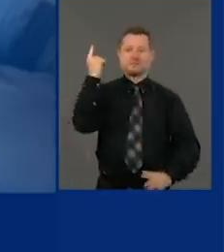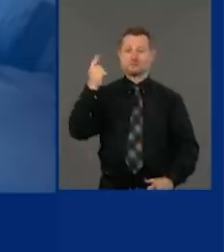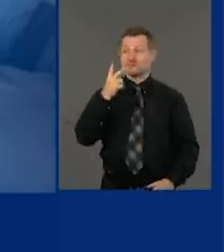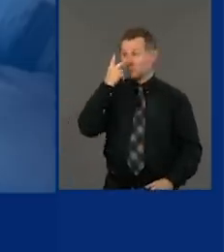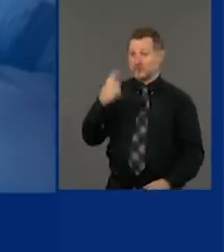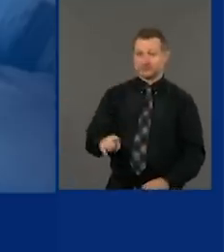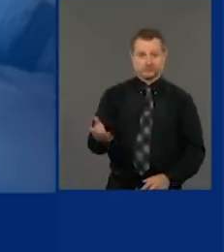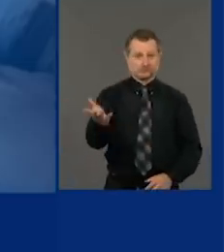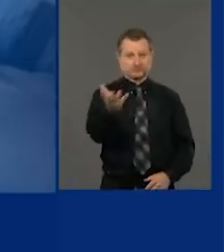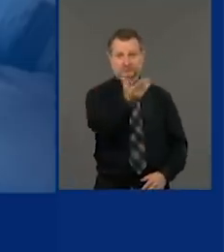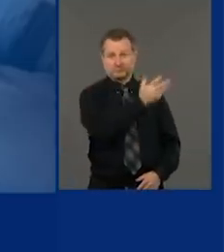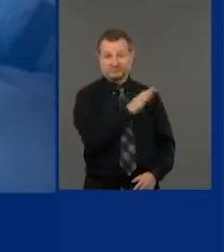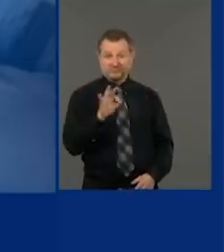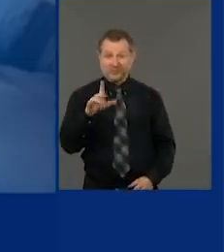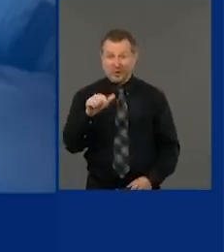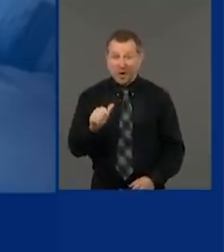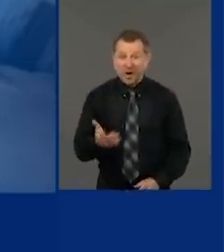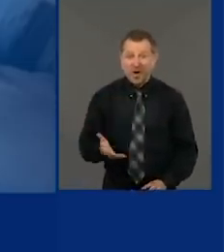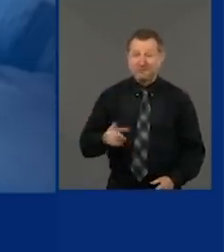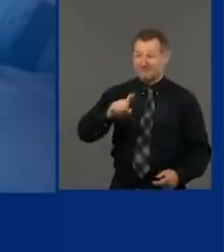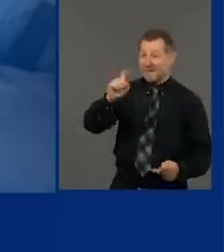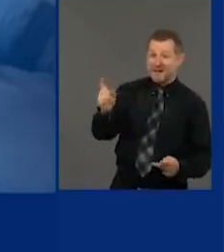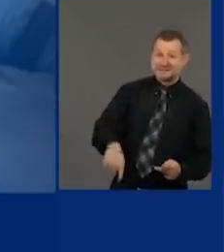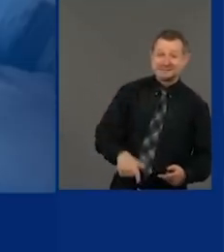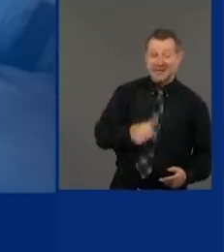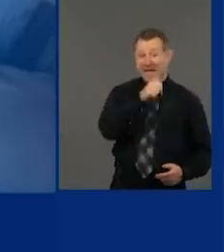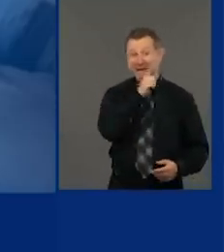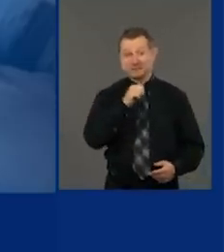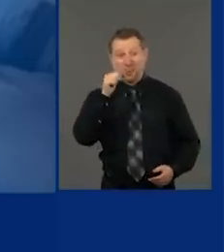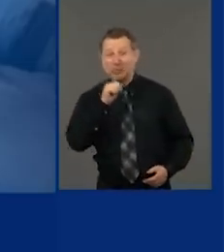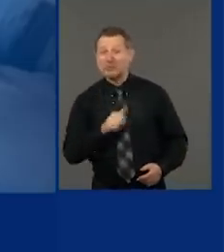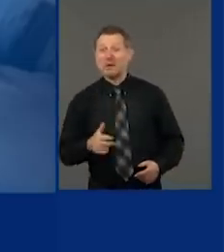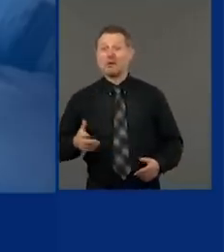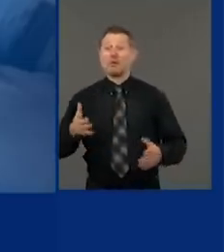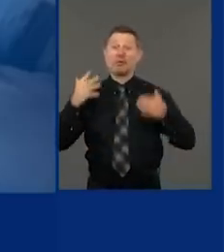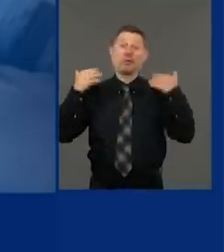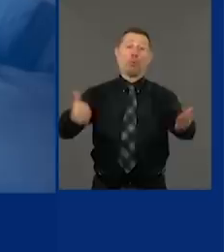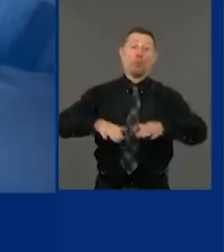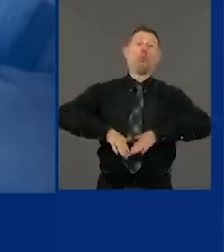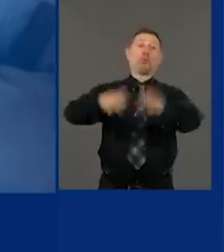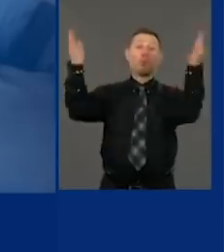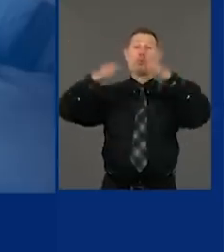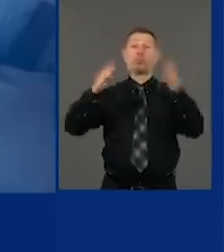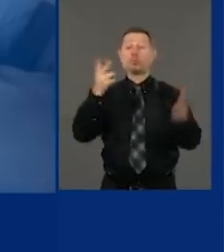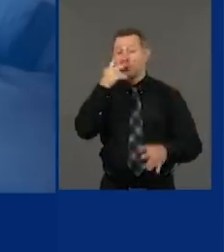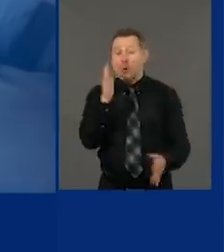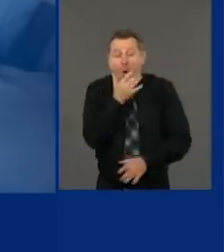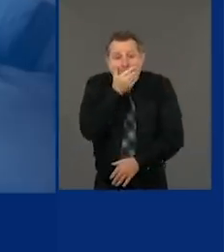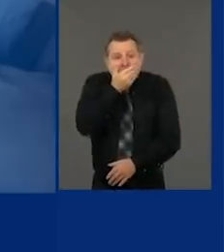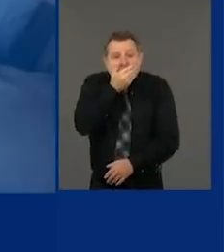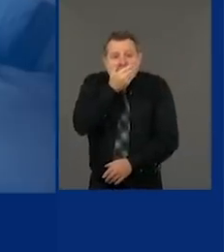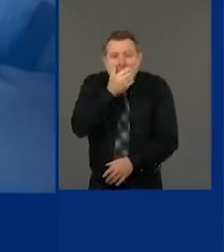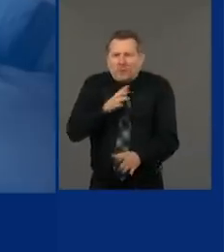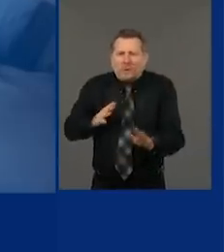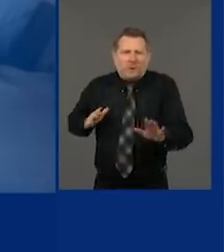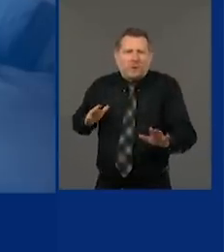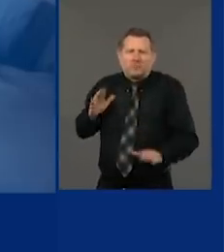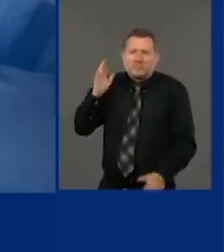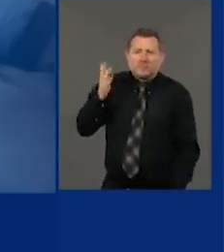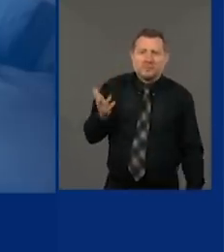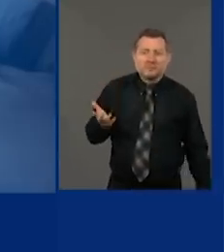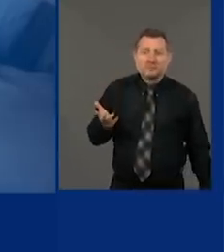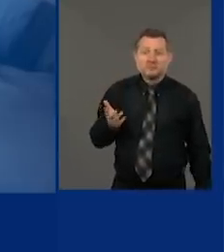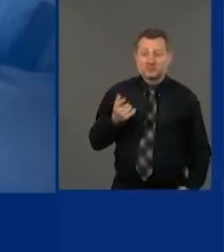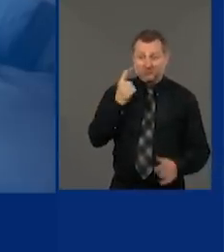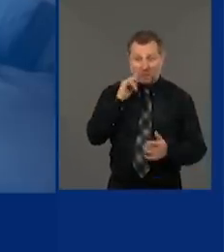ask Florida and Texas and Arizona how well that worked. On schools, what does he say?